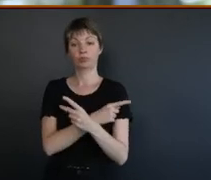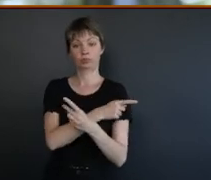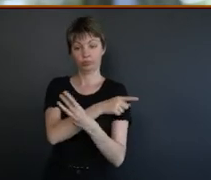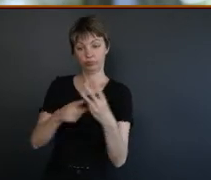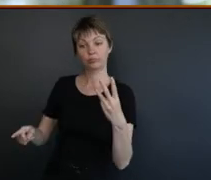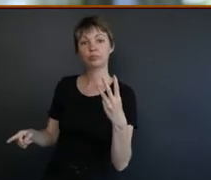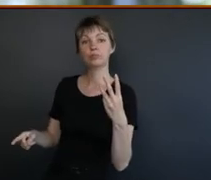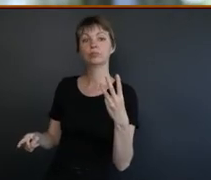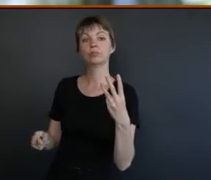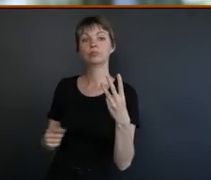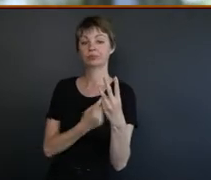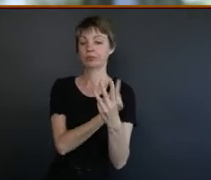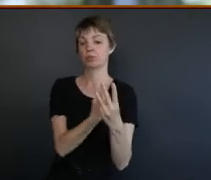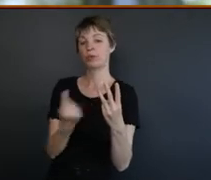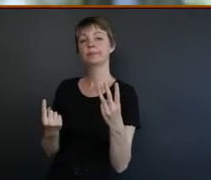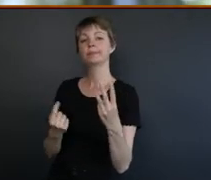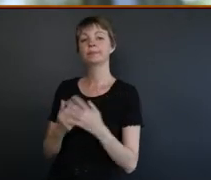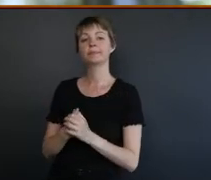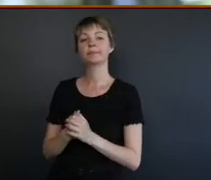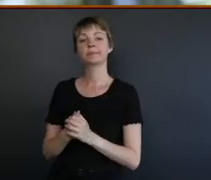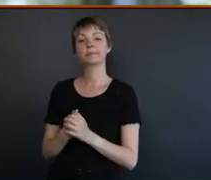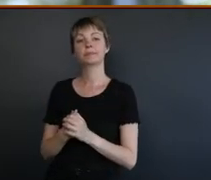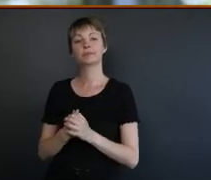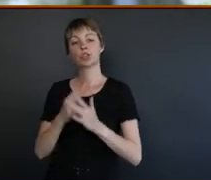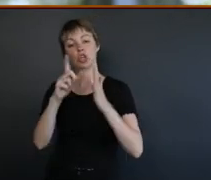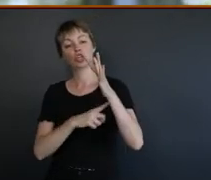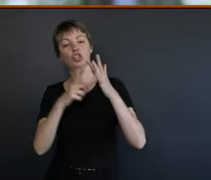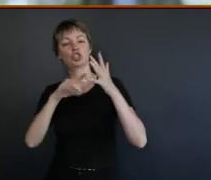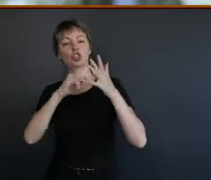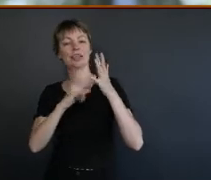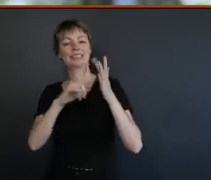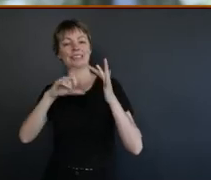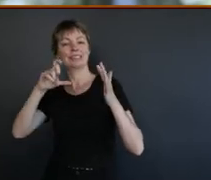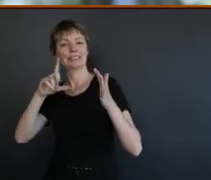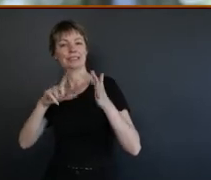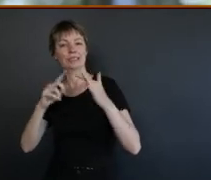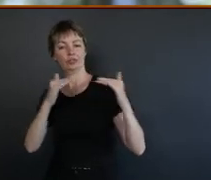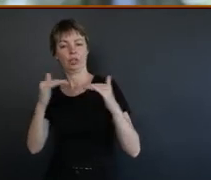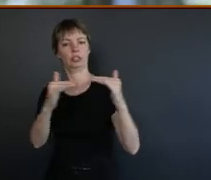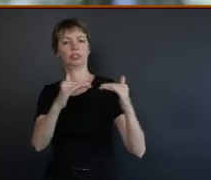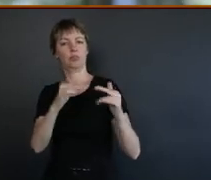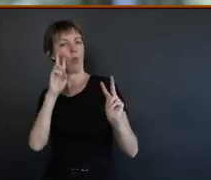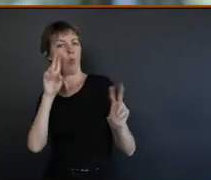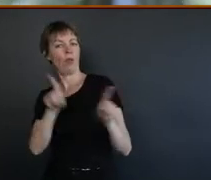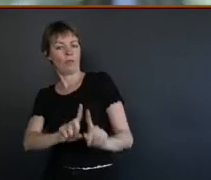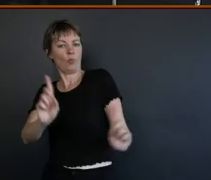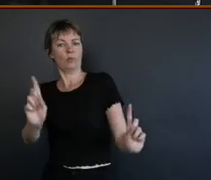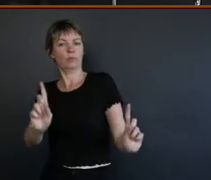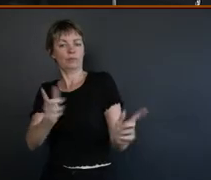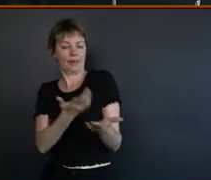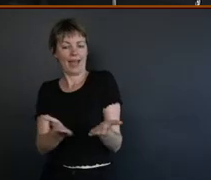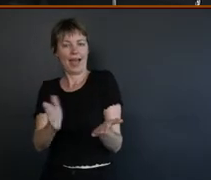each, for a response from each of you. And it's what does justice look like and how will we know when we have achieved it?